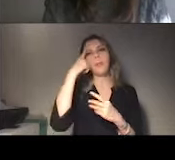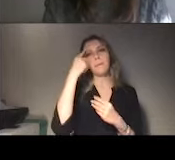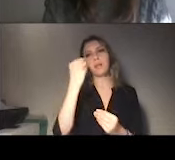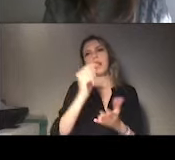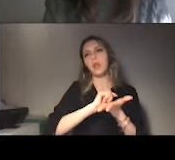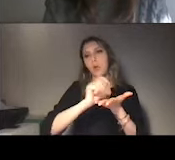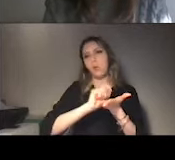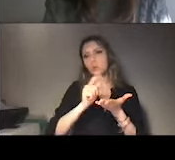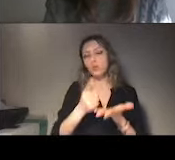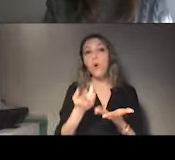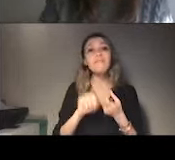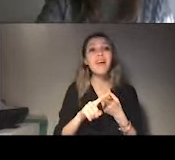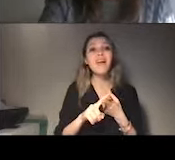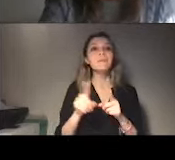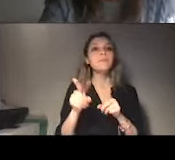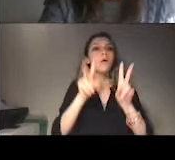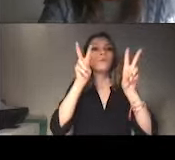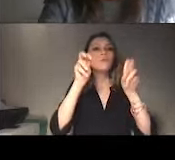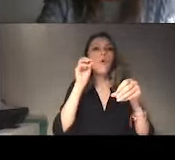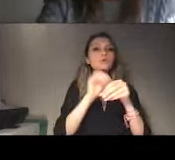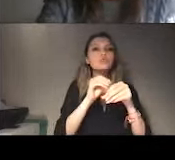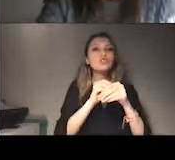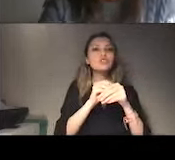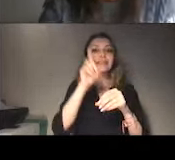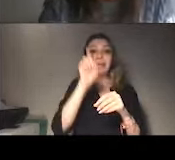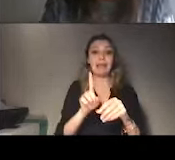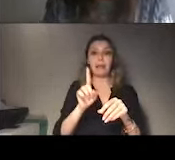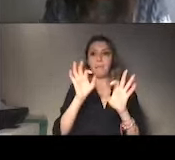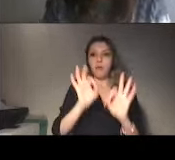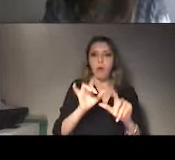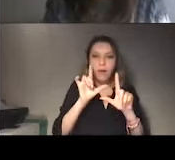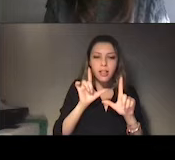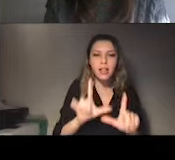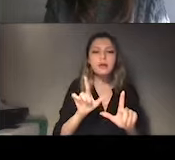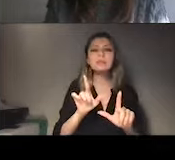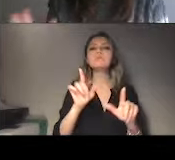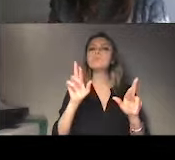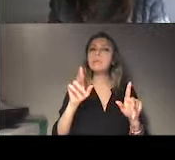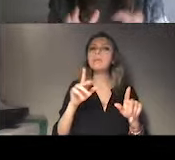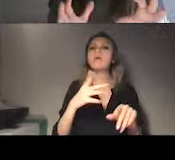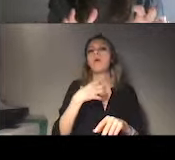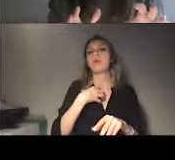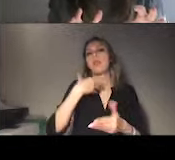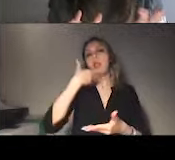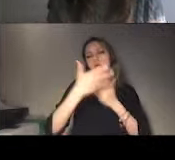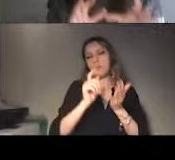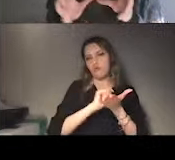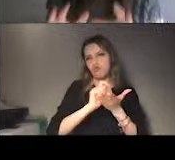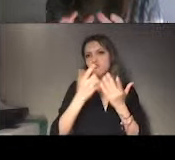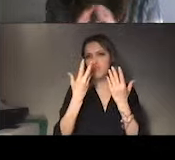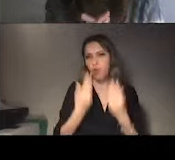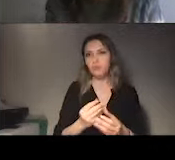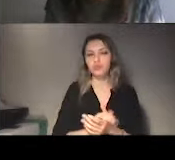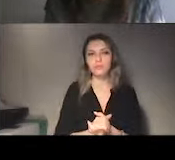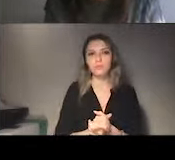So, as I said, the methodology, this was, let's say the introduction